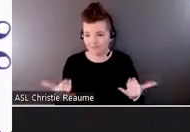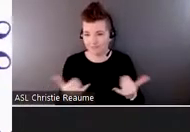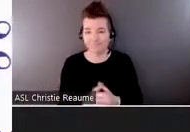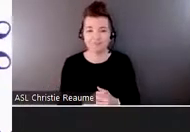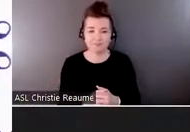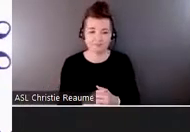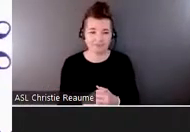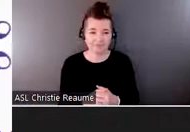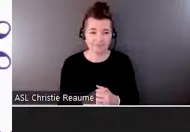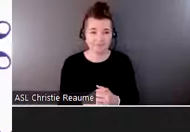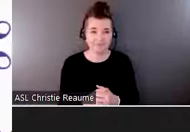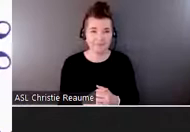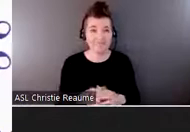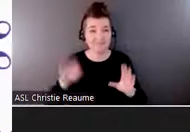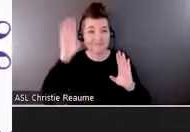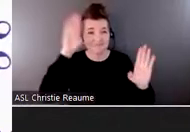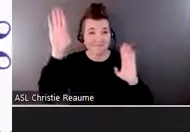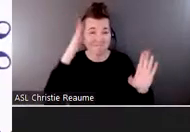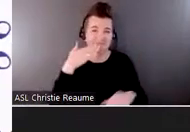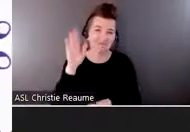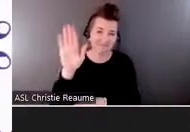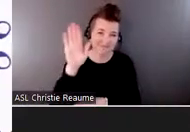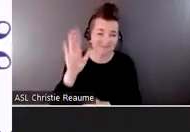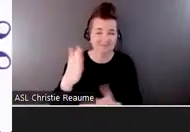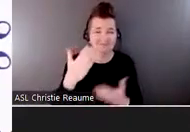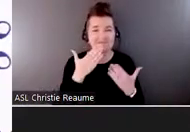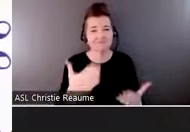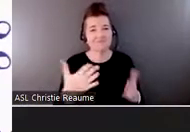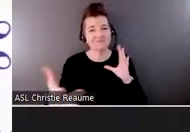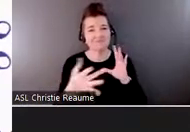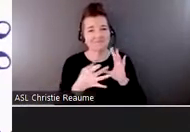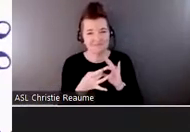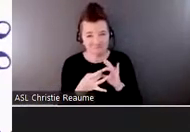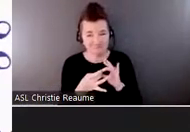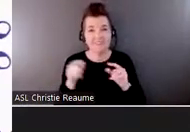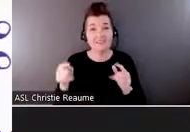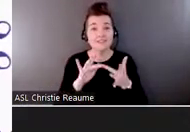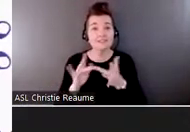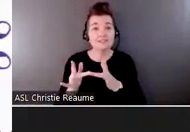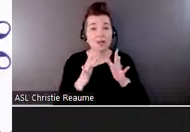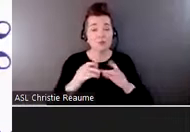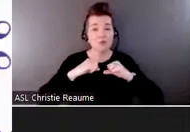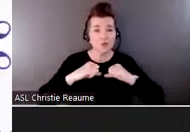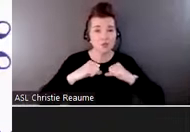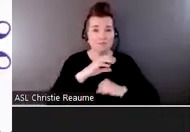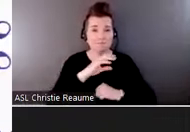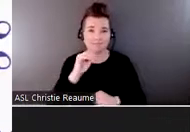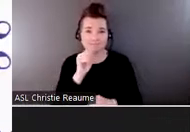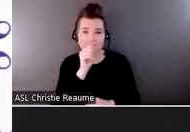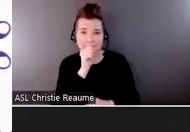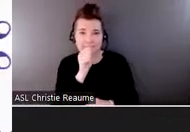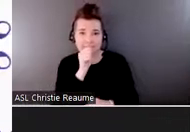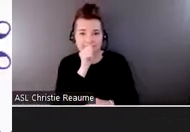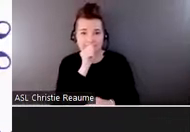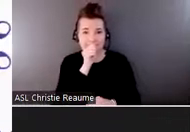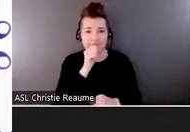So, good afternoon everyone. Thank you for joining our webinar today on Cybersecurity and Privacy, Key Principles and Tools